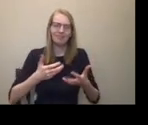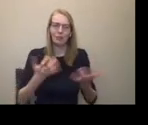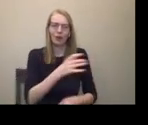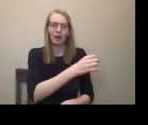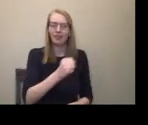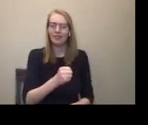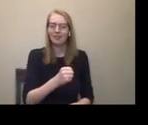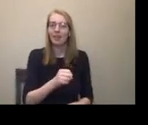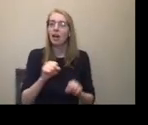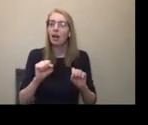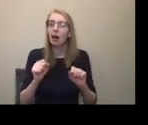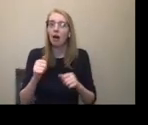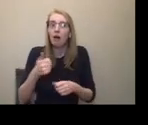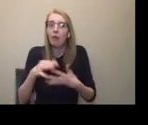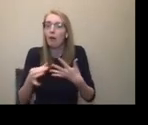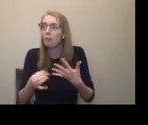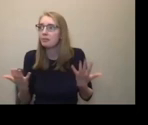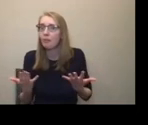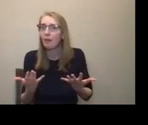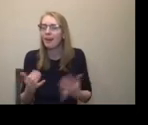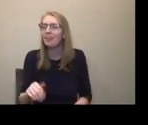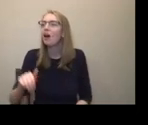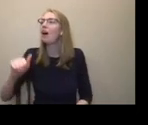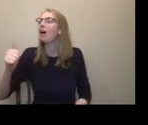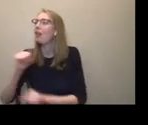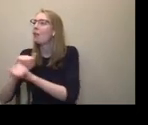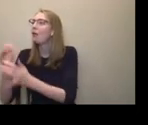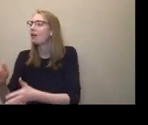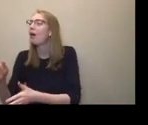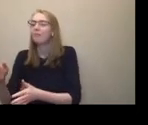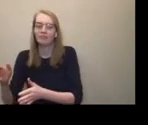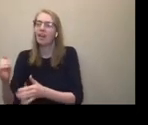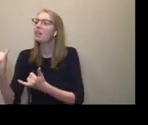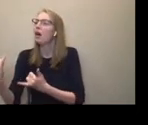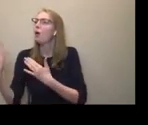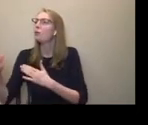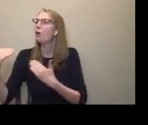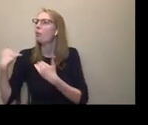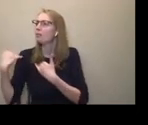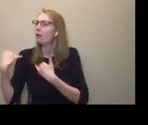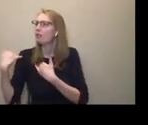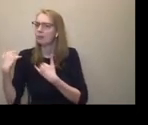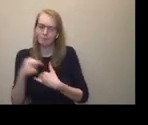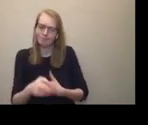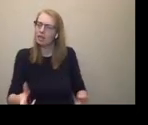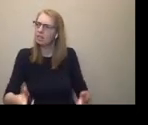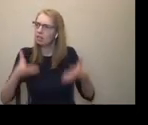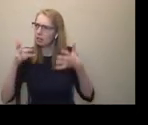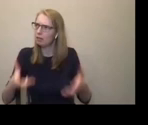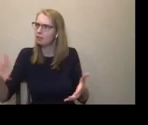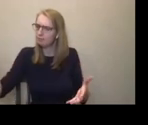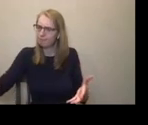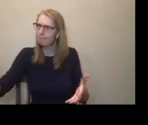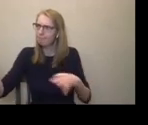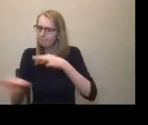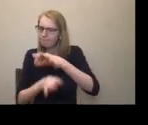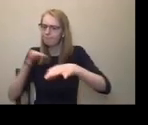two, okay, you're going to be responsible for lifting boxes now, and before you were taking me minutes of the meeting. So now the disabled employee will